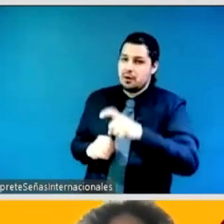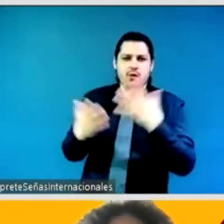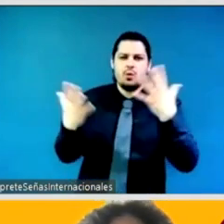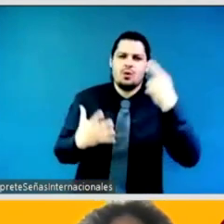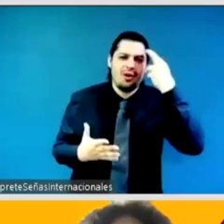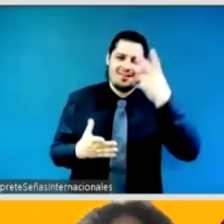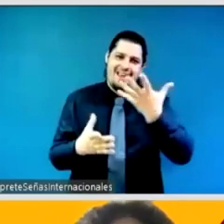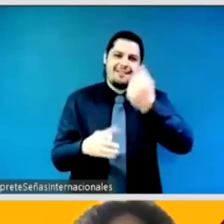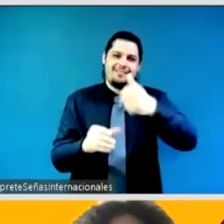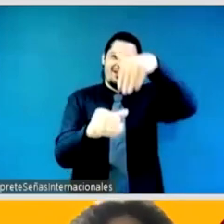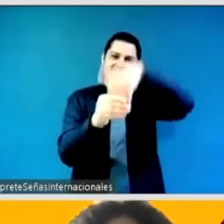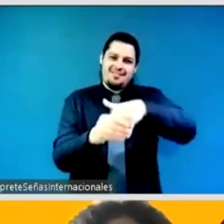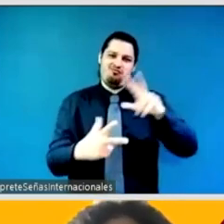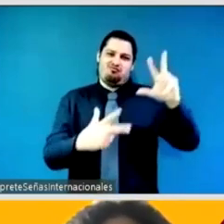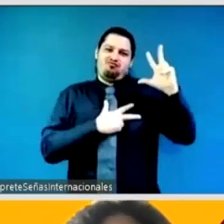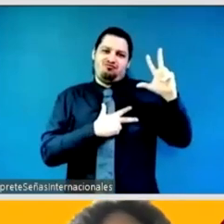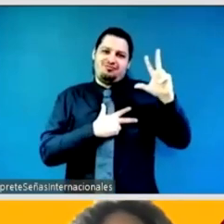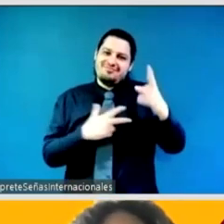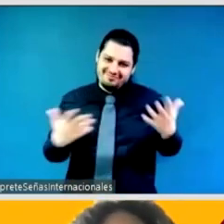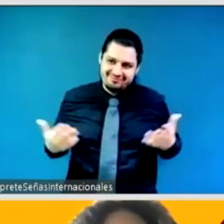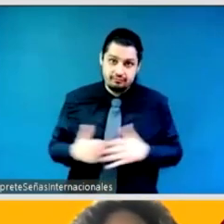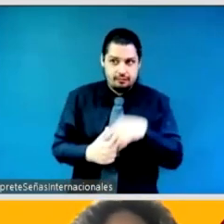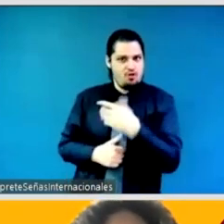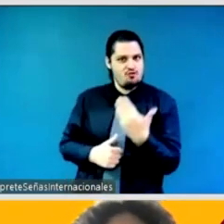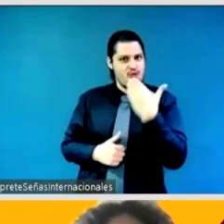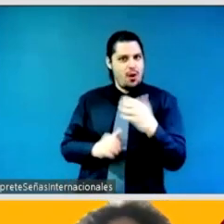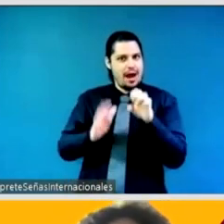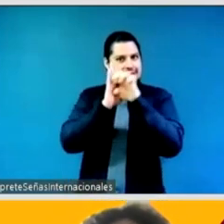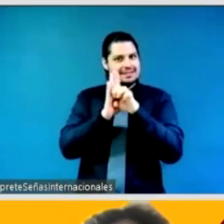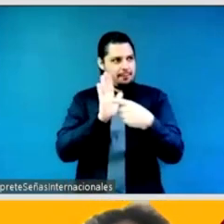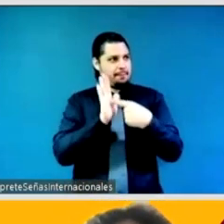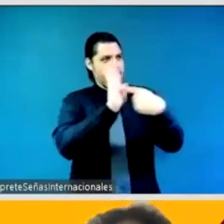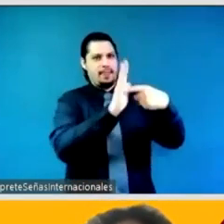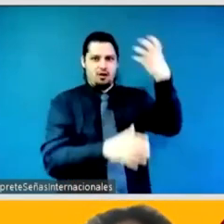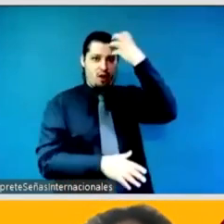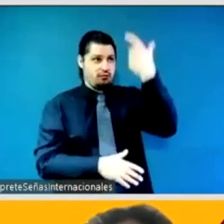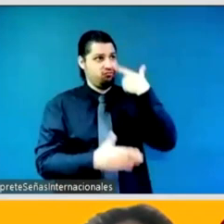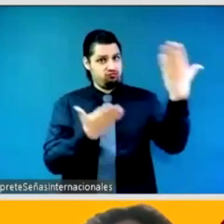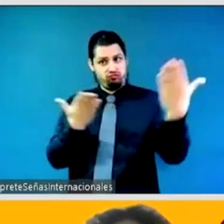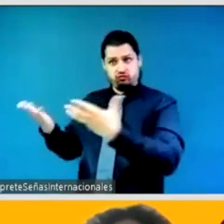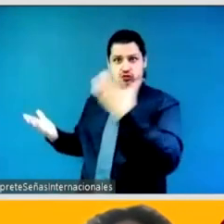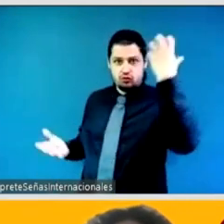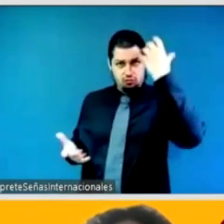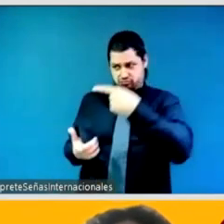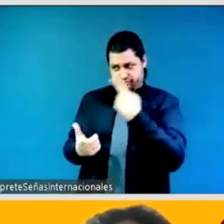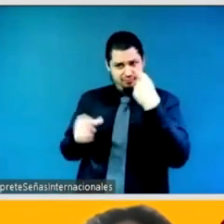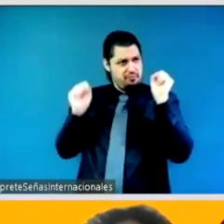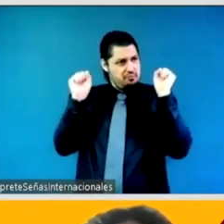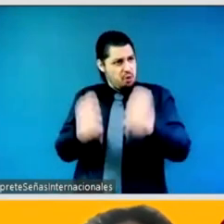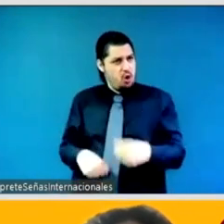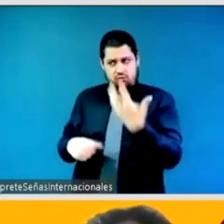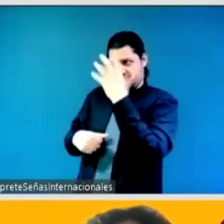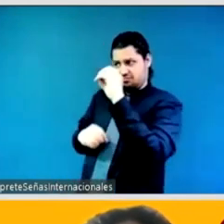institution and personally as a Mexican congresswoman I think our commitment is to go